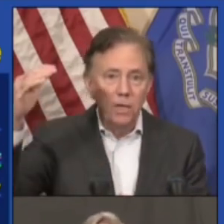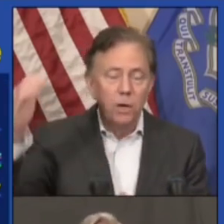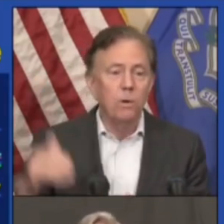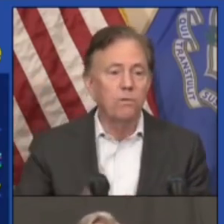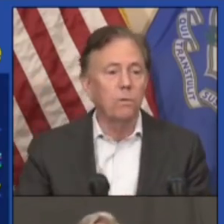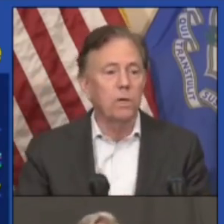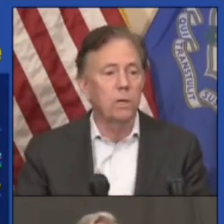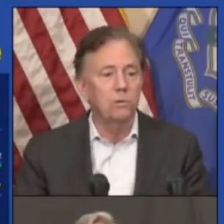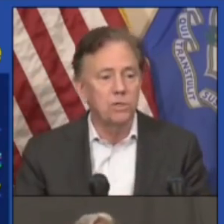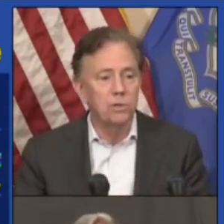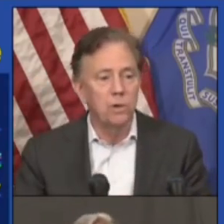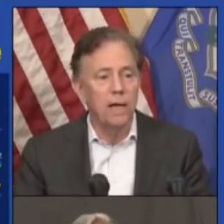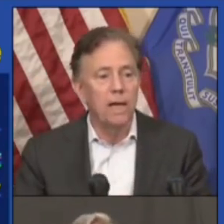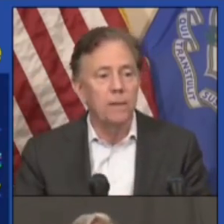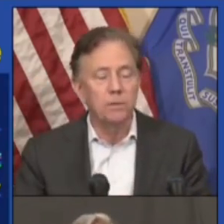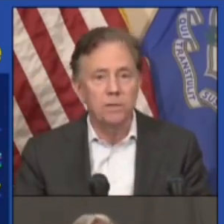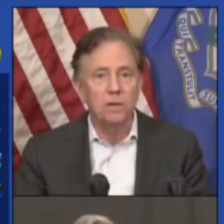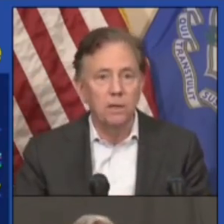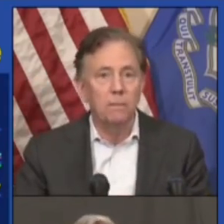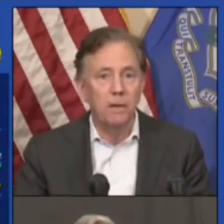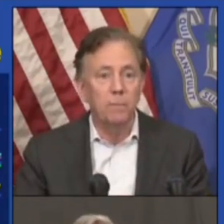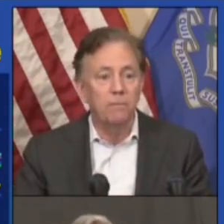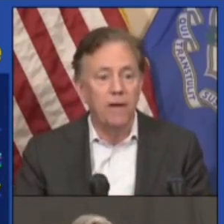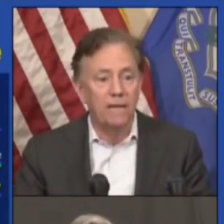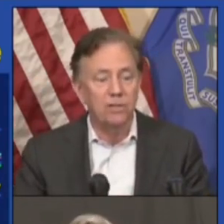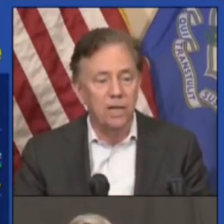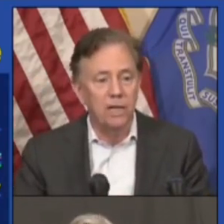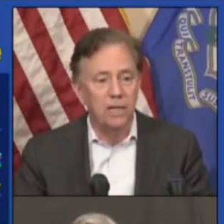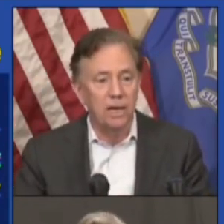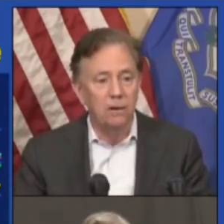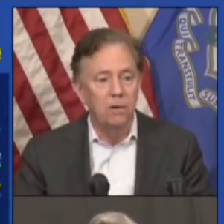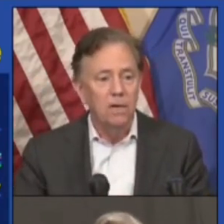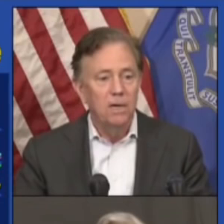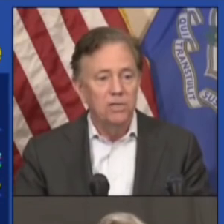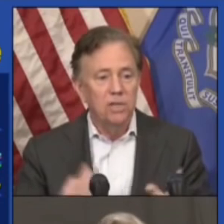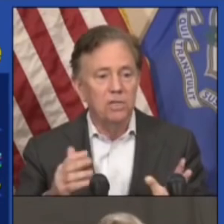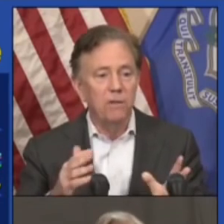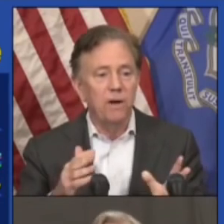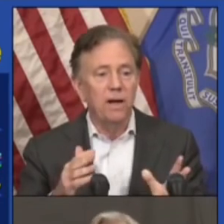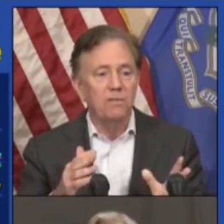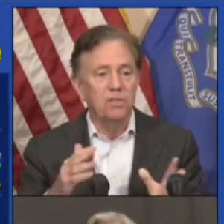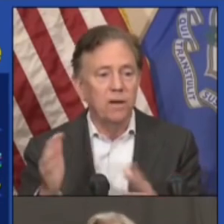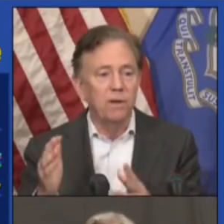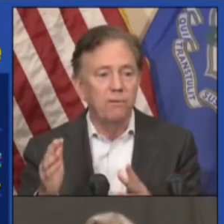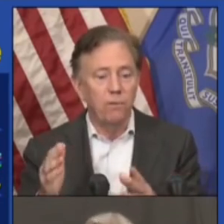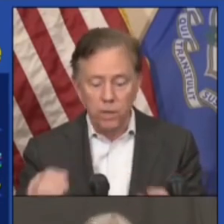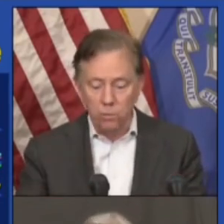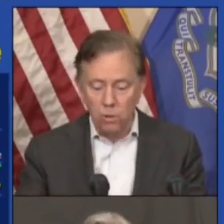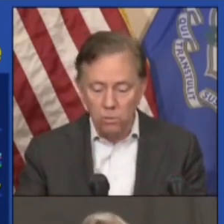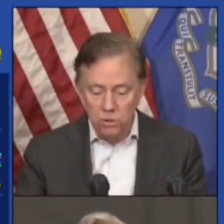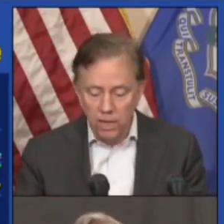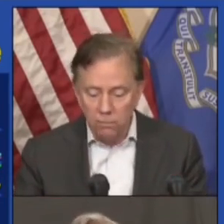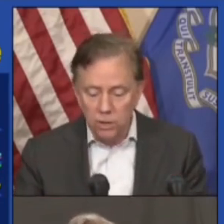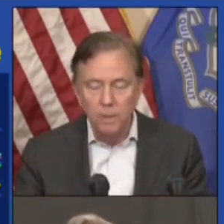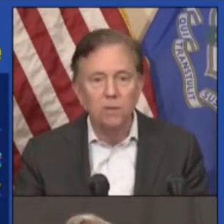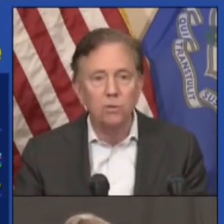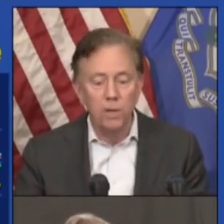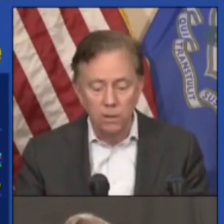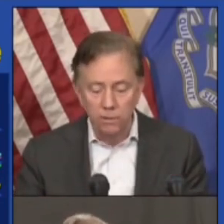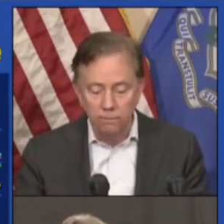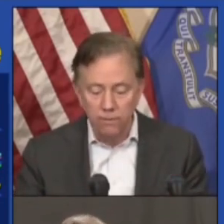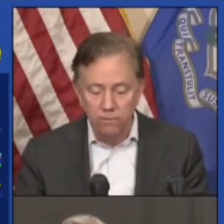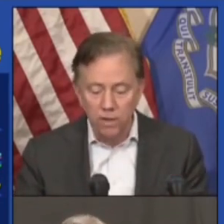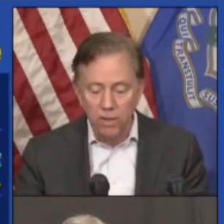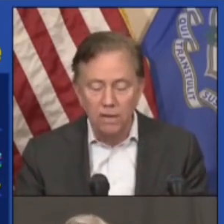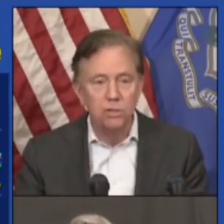And, you know, we're close to 80 percent of them have been vaccinated now. 65 to 74-year-olds, that was about